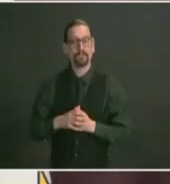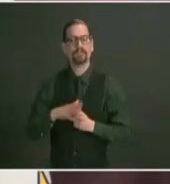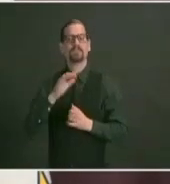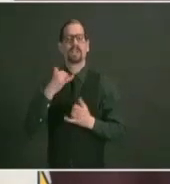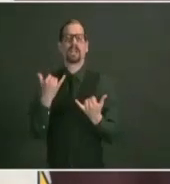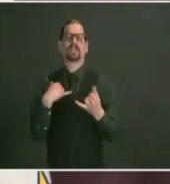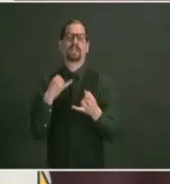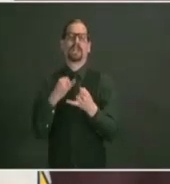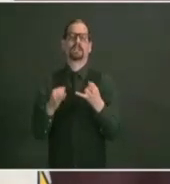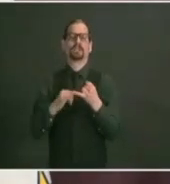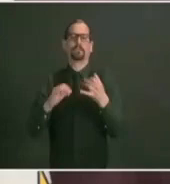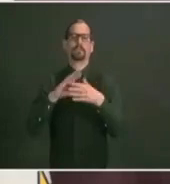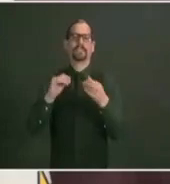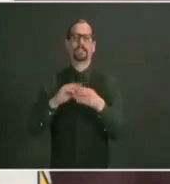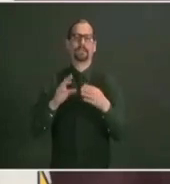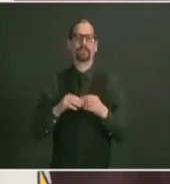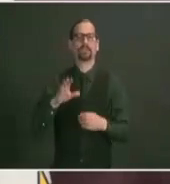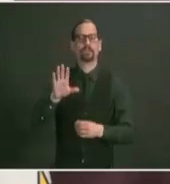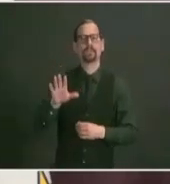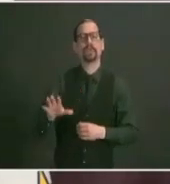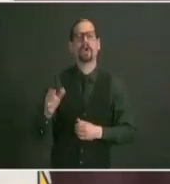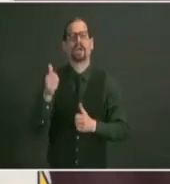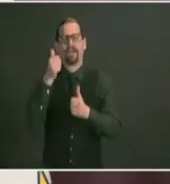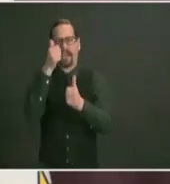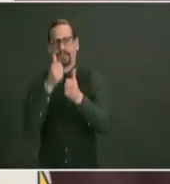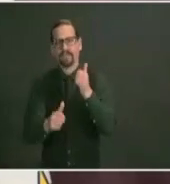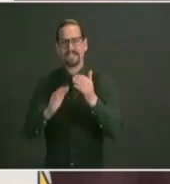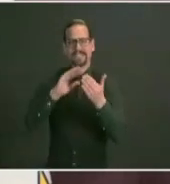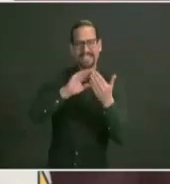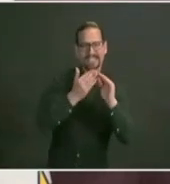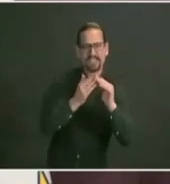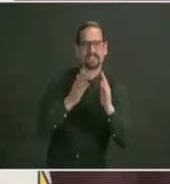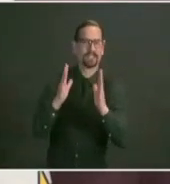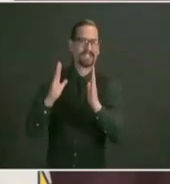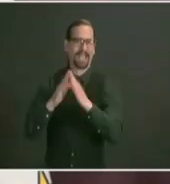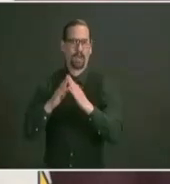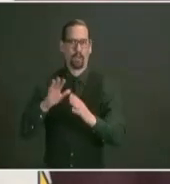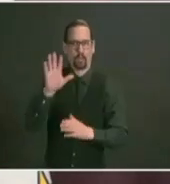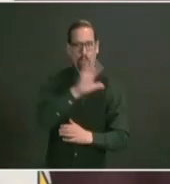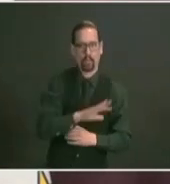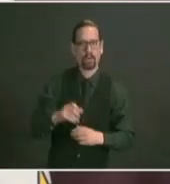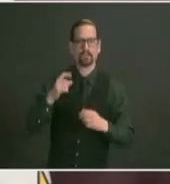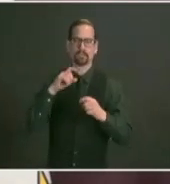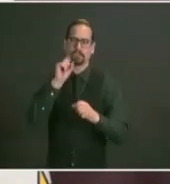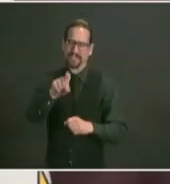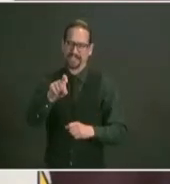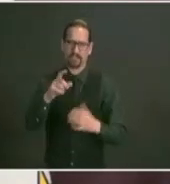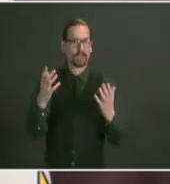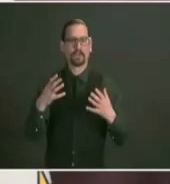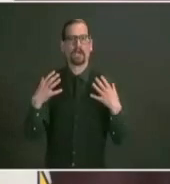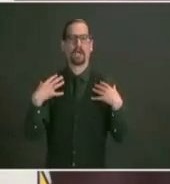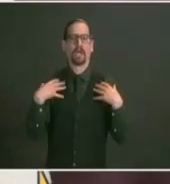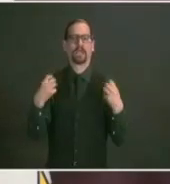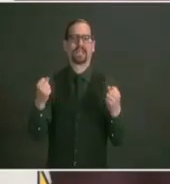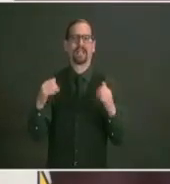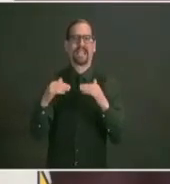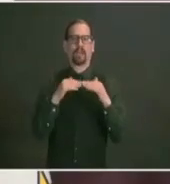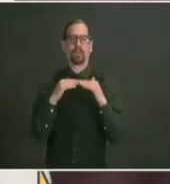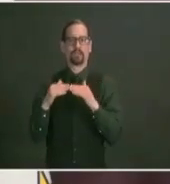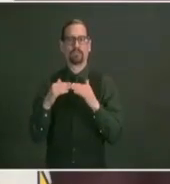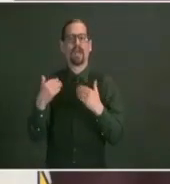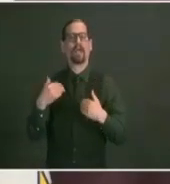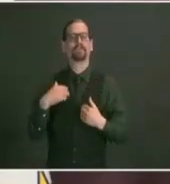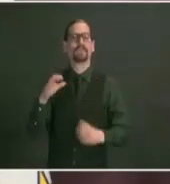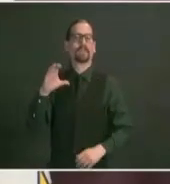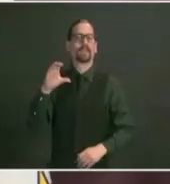19 equity council with our health equity zones and many other partners over the last few weeks to move